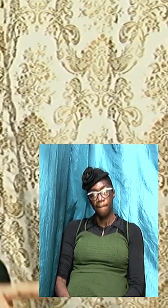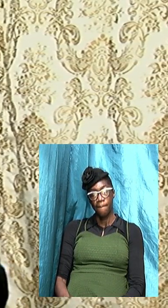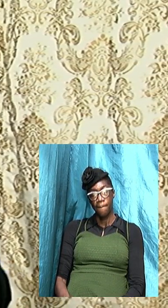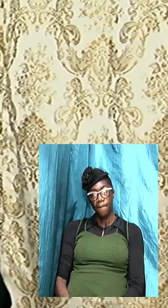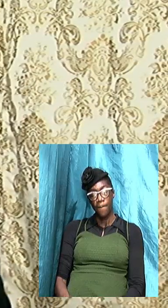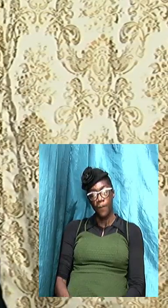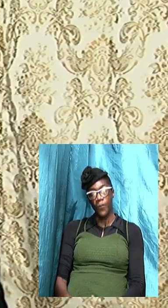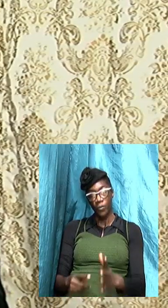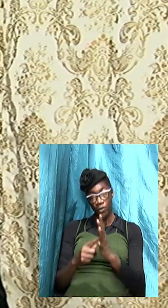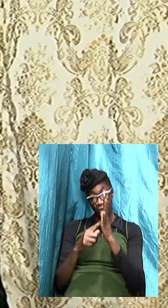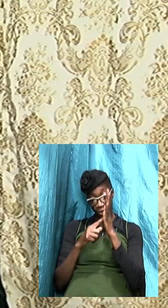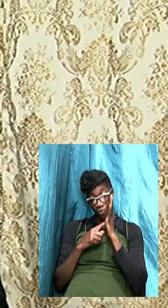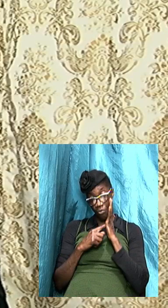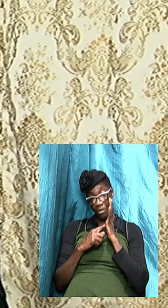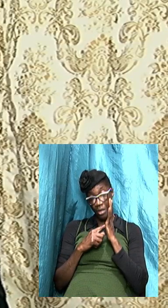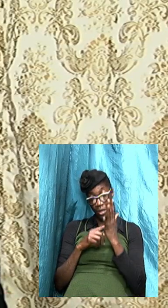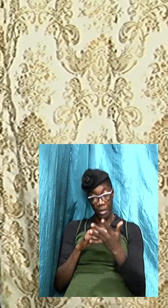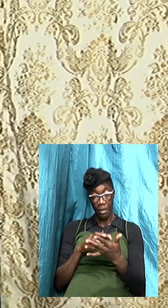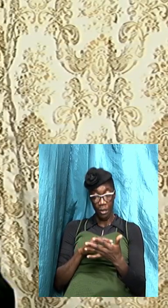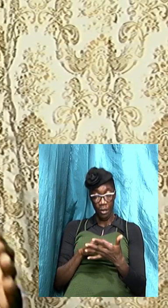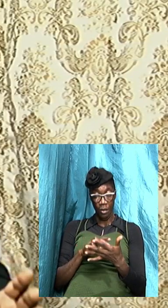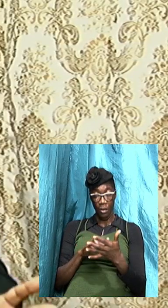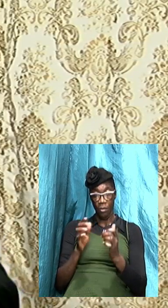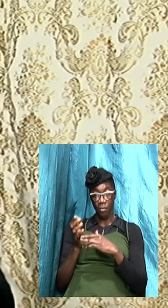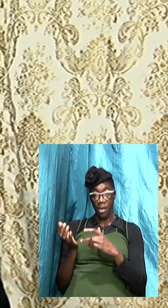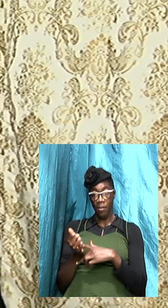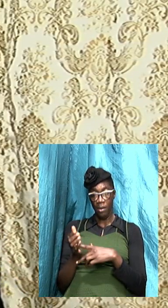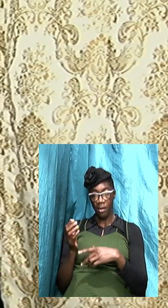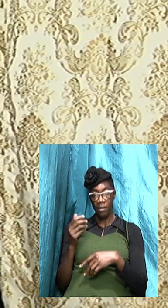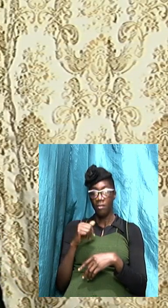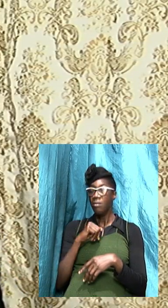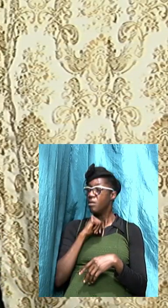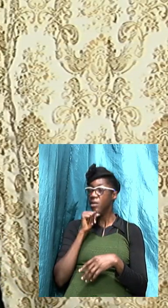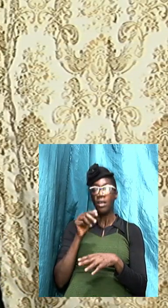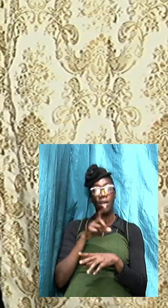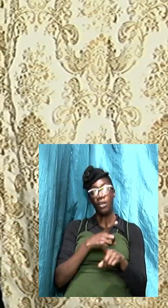show me in scripture and I won't do it again